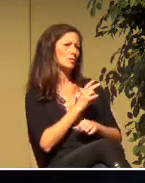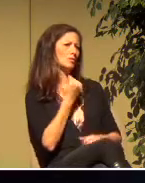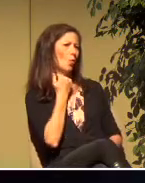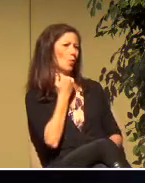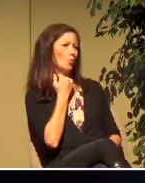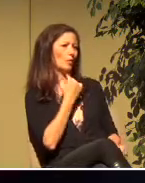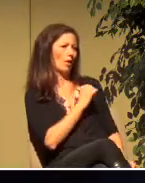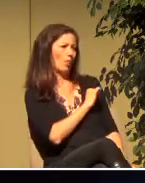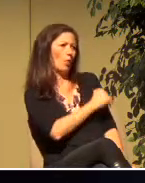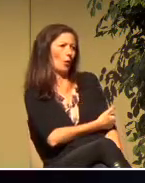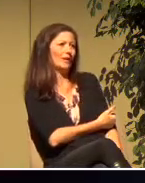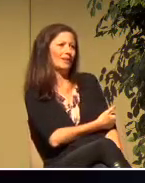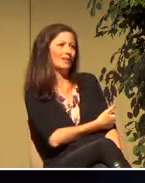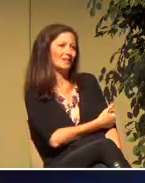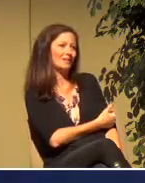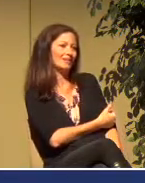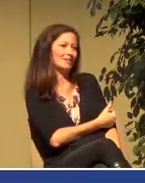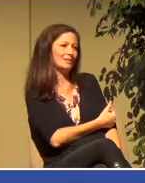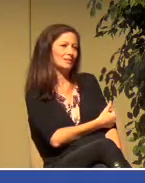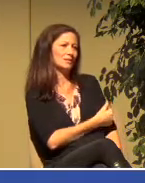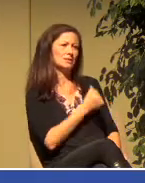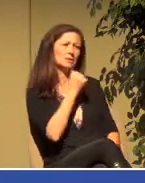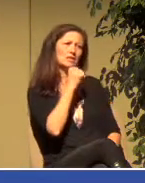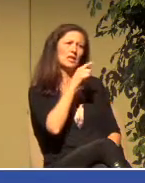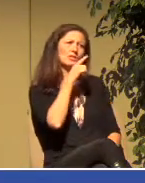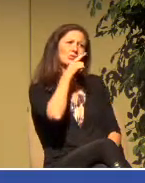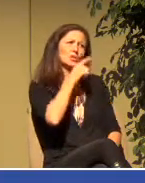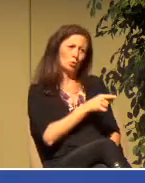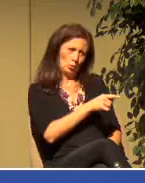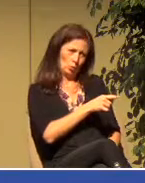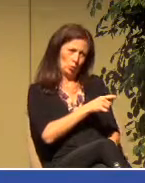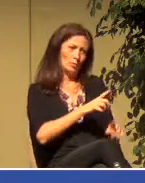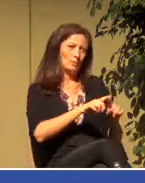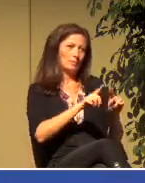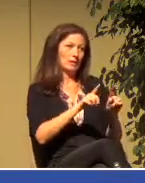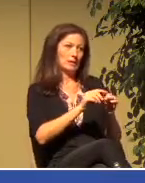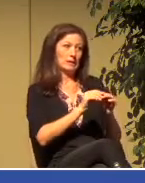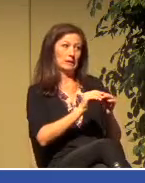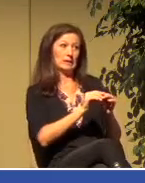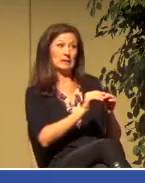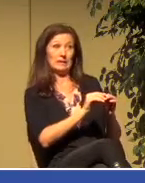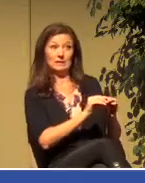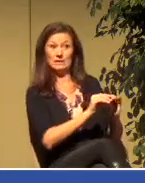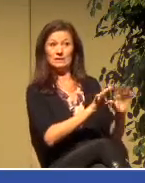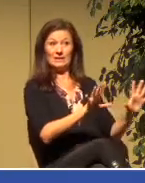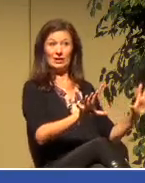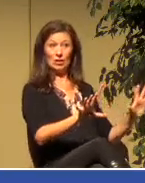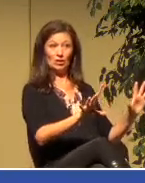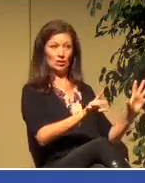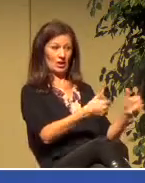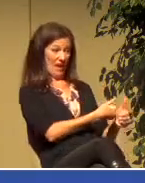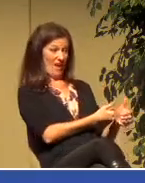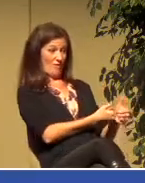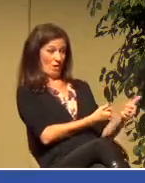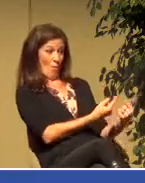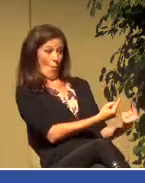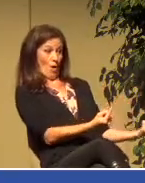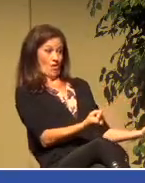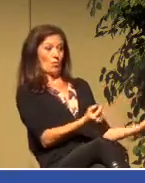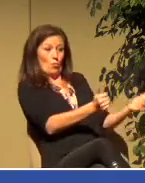We're not sure, but it is clear to everyone that was with Saul at this time